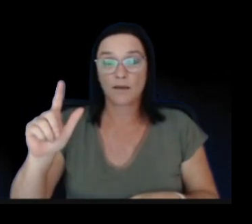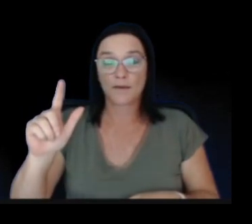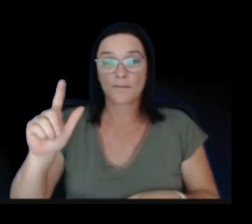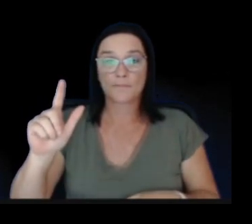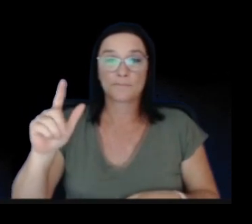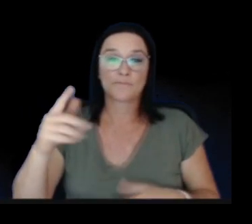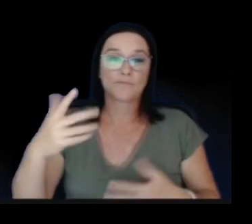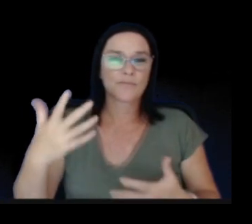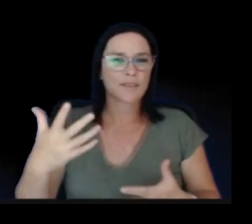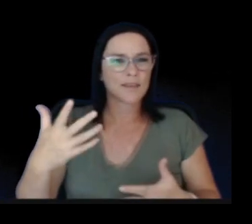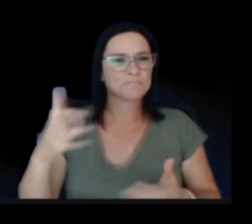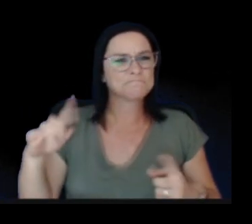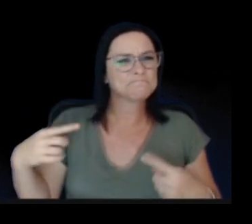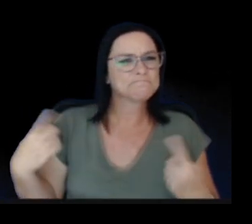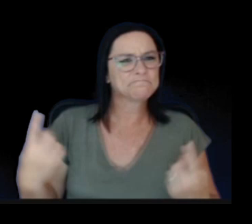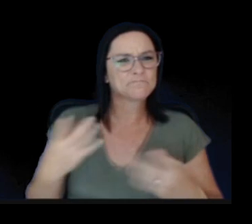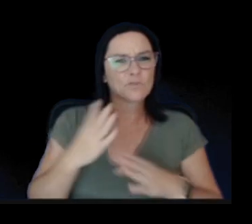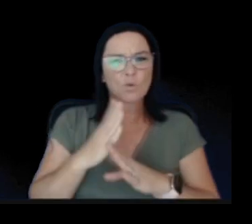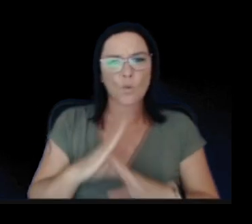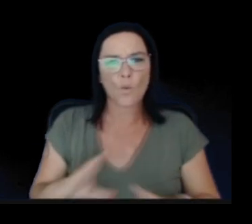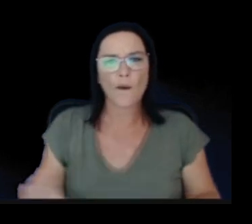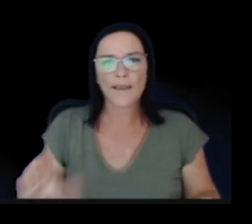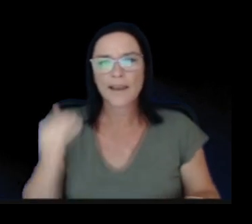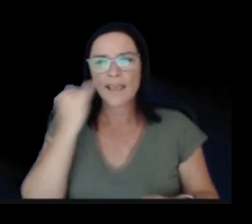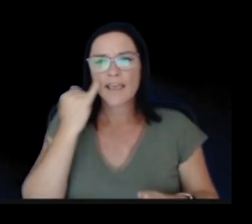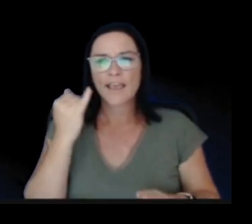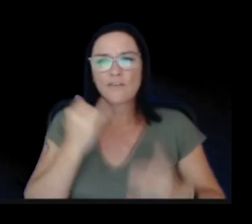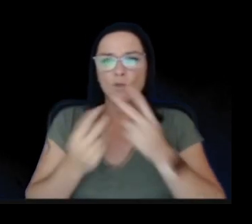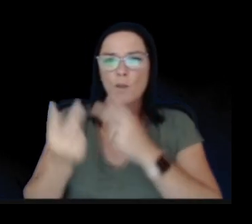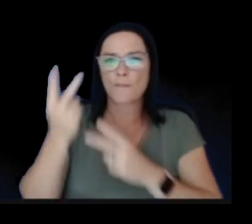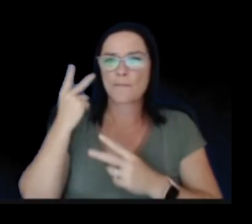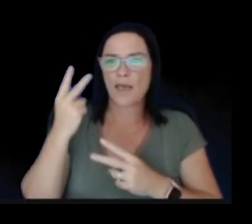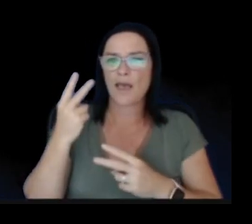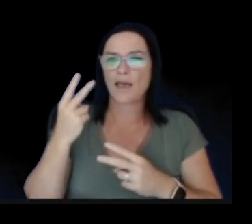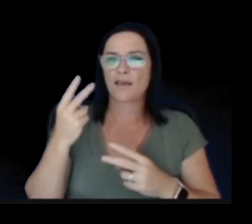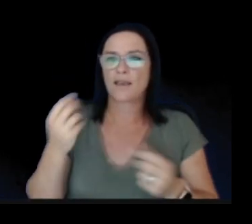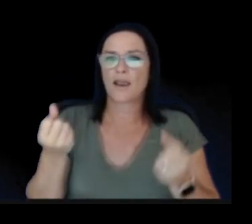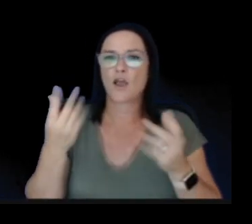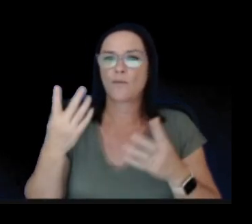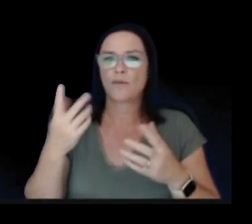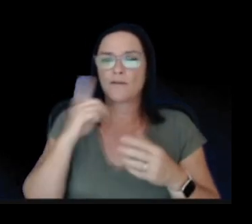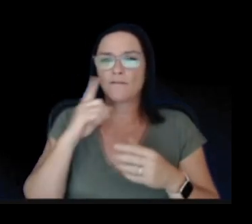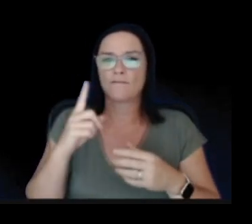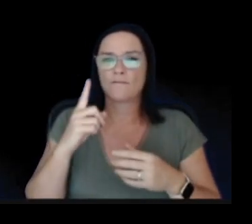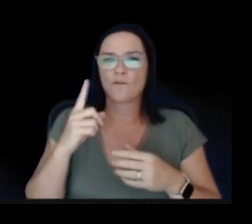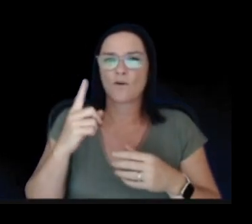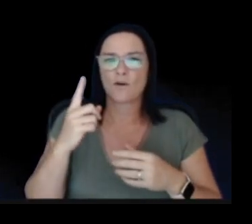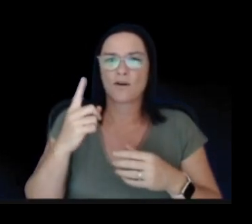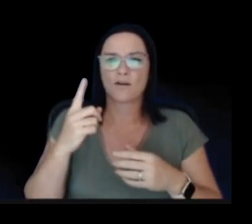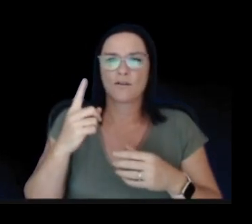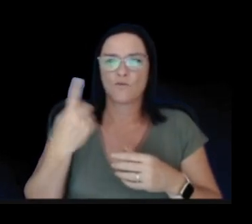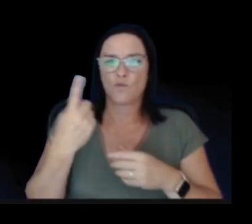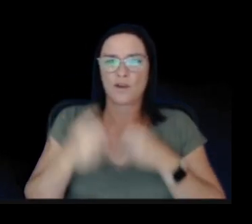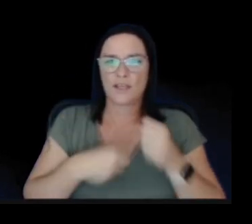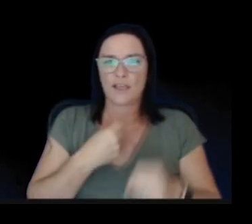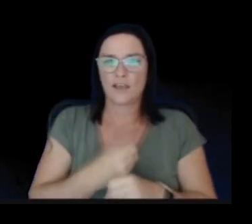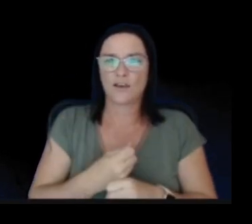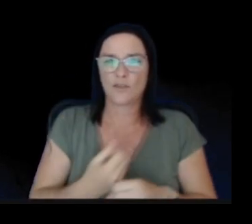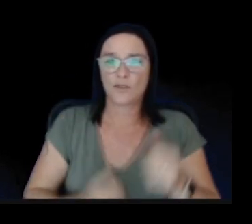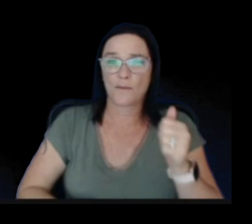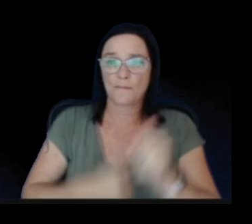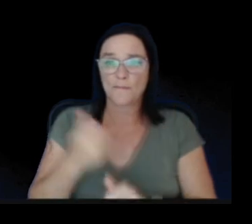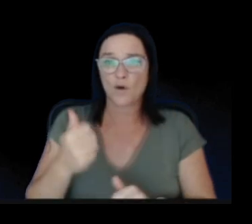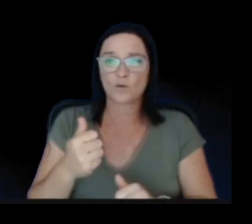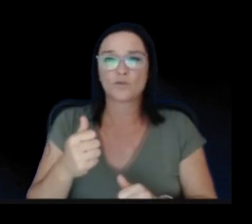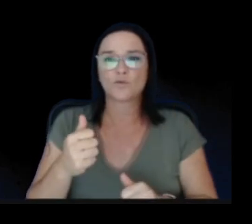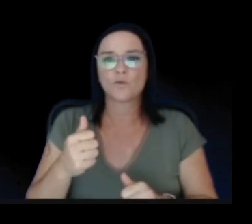pretty quiet. If we look back at the earthquake rates and depths over the past year, the highest peak of activity was in late